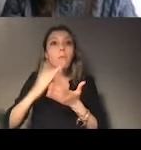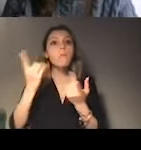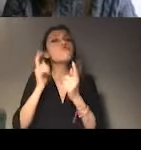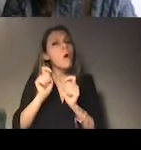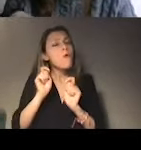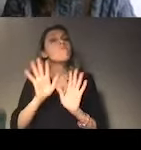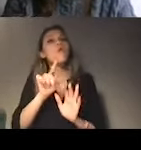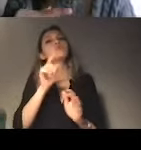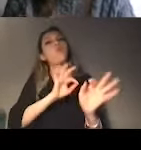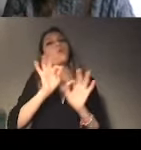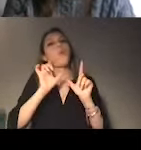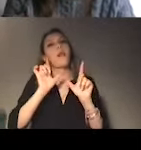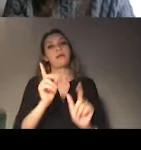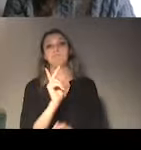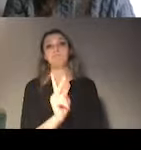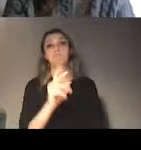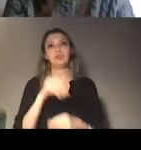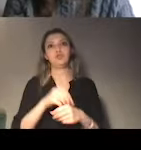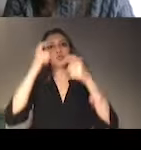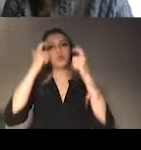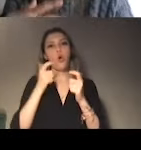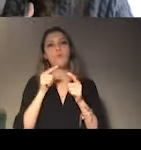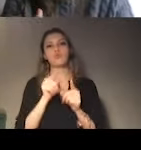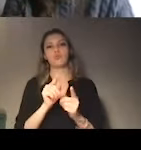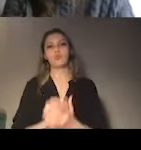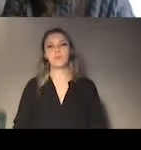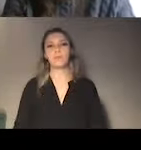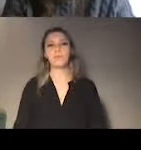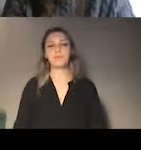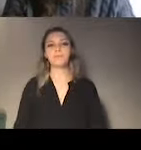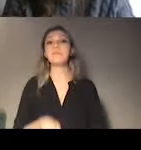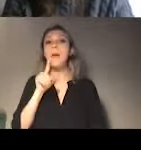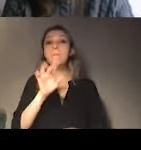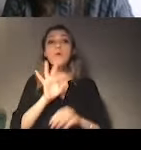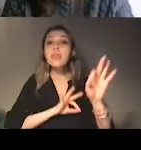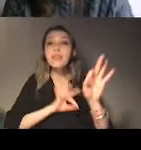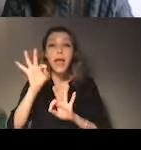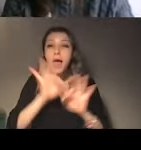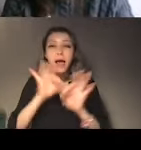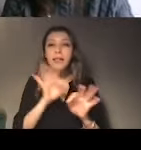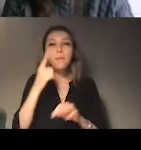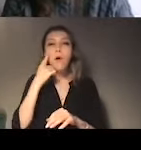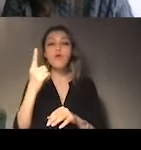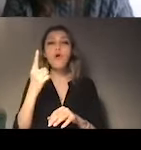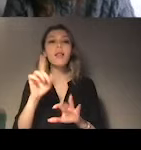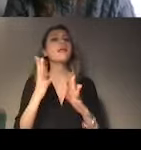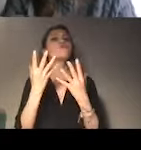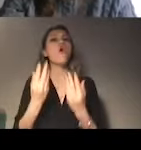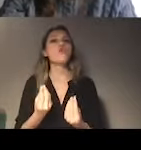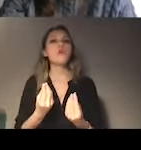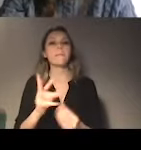One way to make this assessment is to develop a midterm report for the UPR.